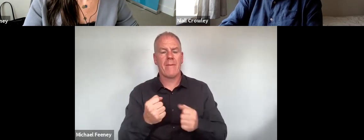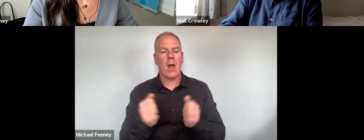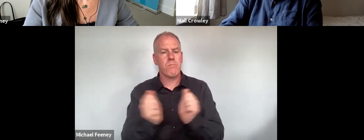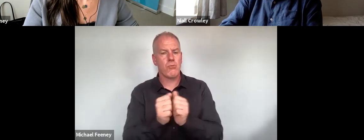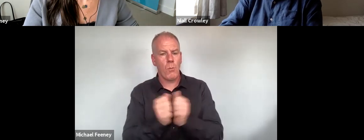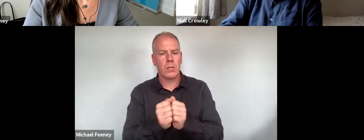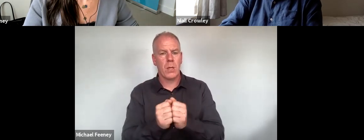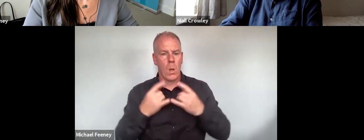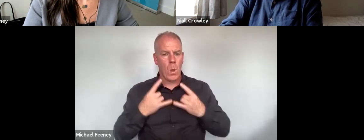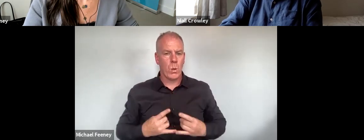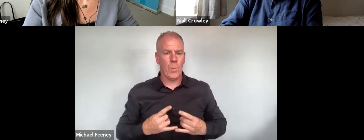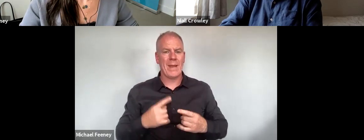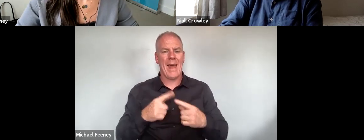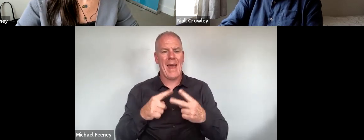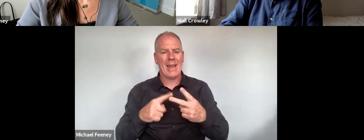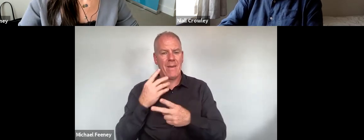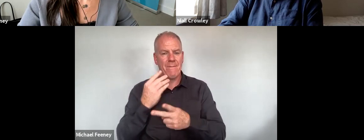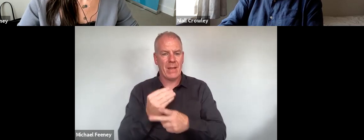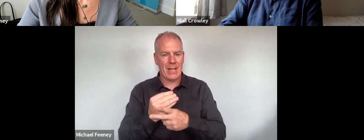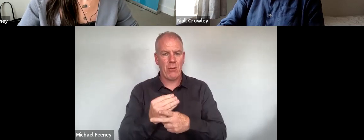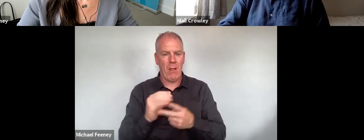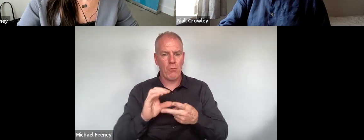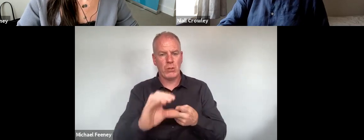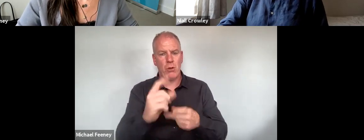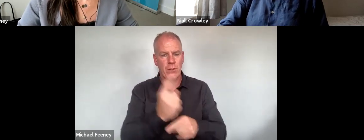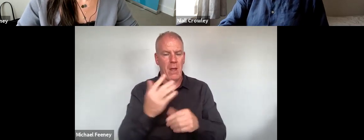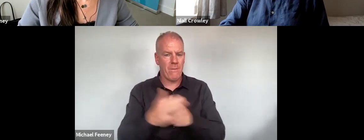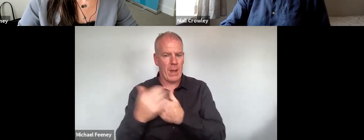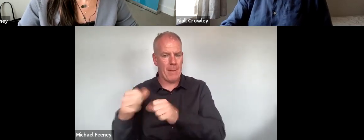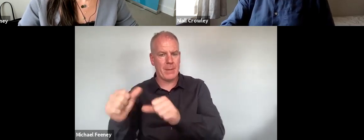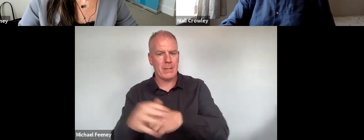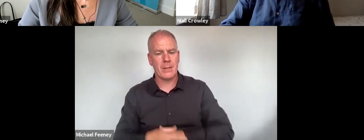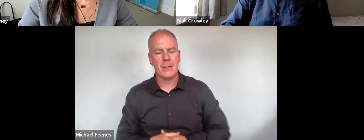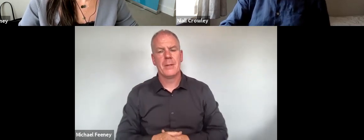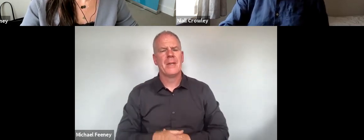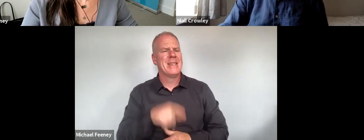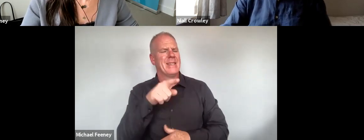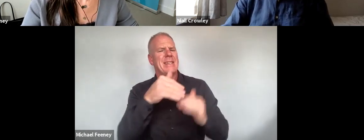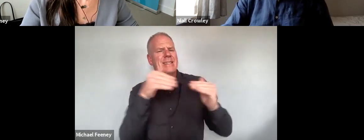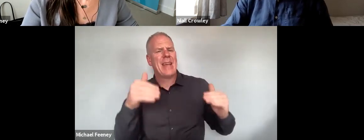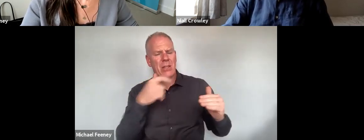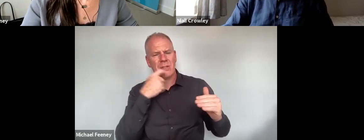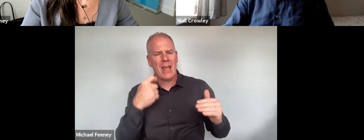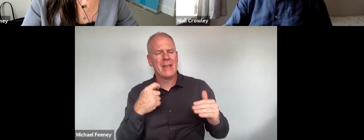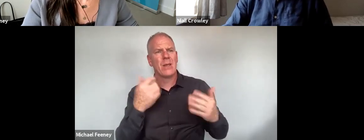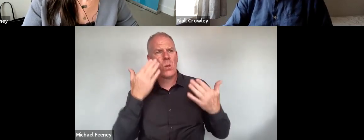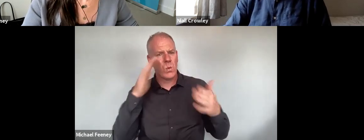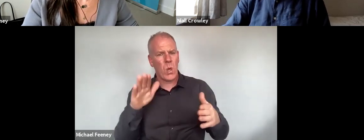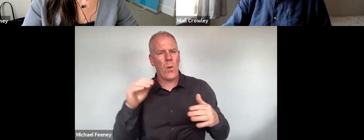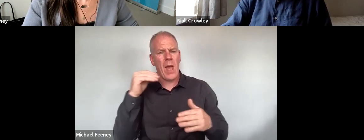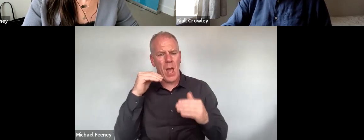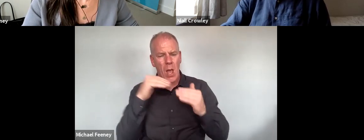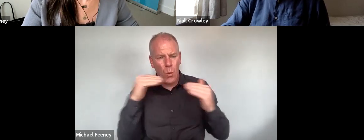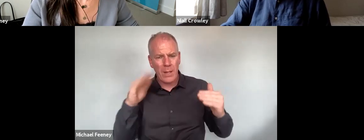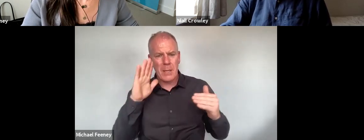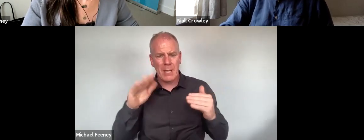resources for its implementation. By way of an aside, this standard notes the importance of featuring equality in the actual name of